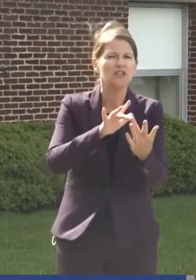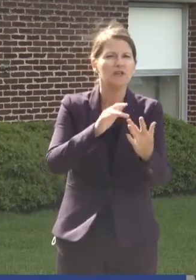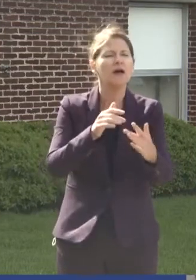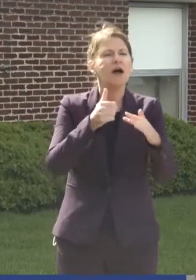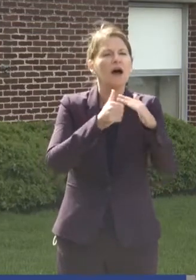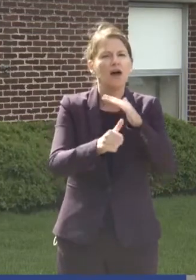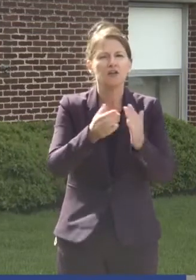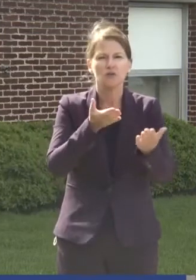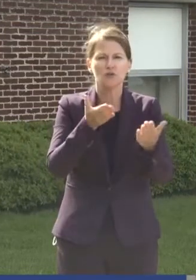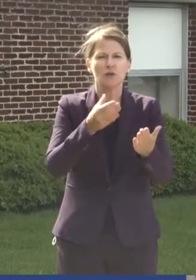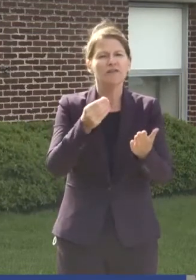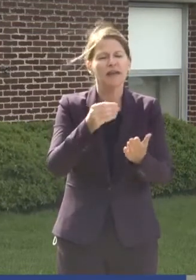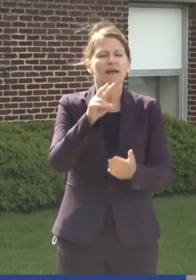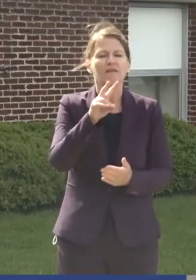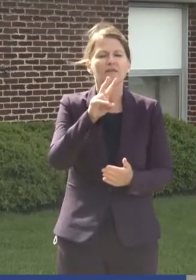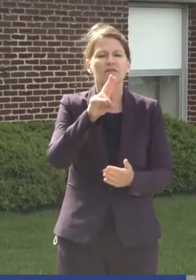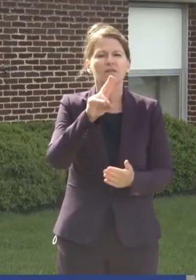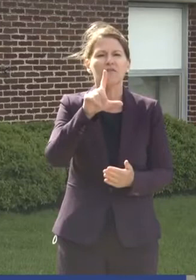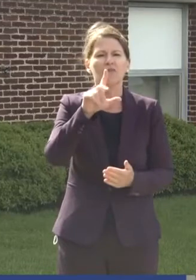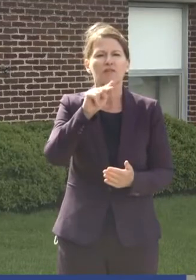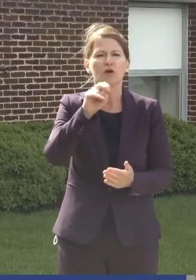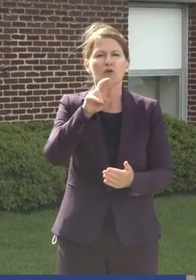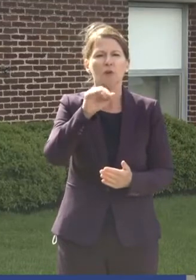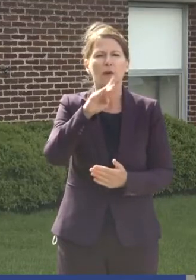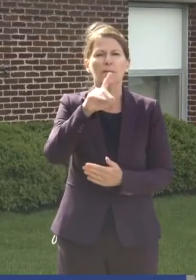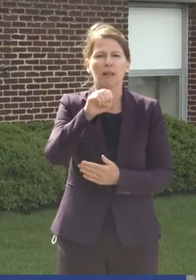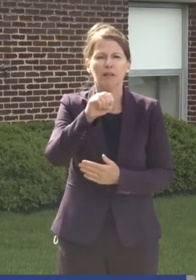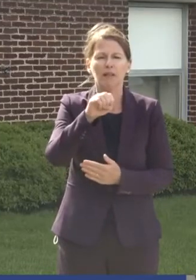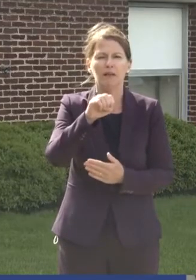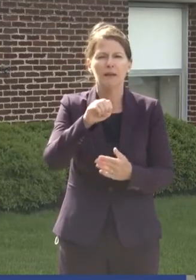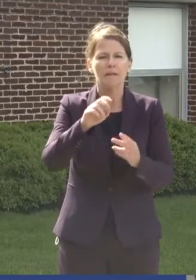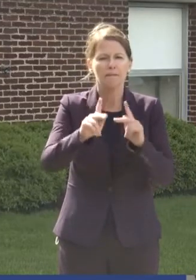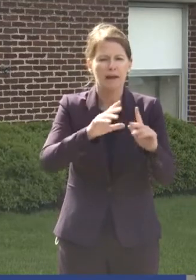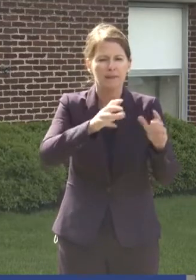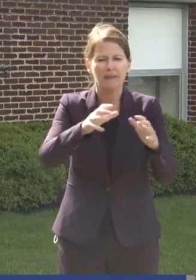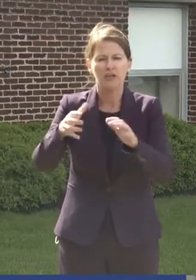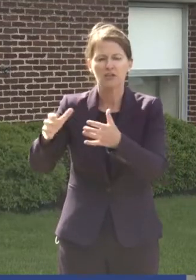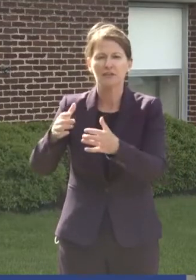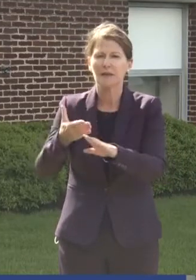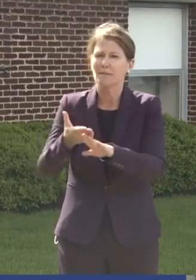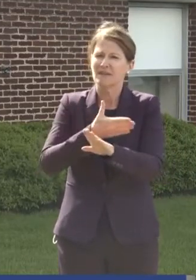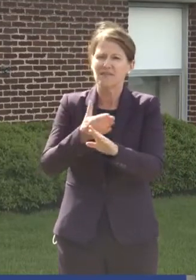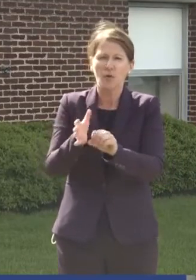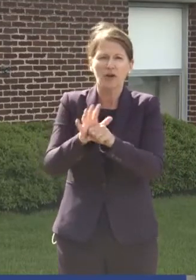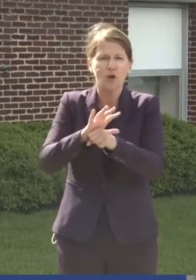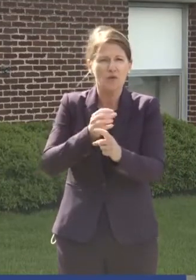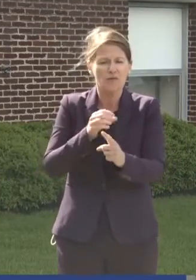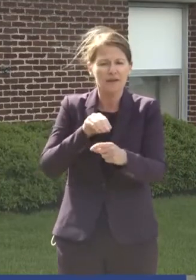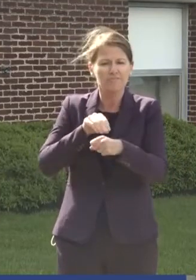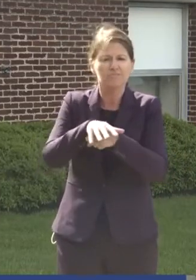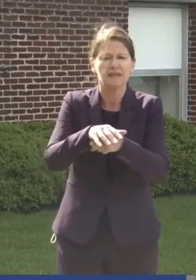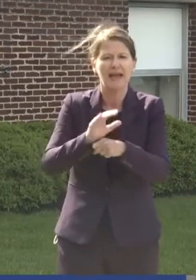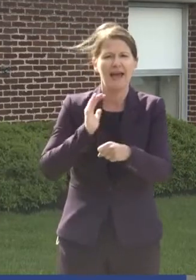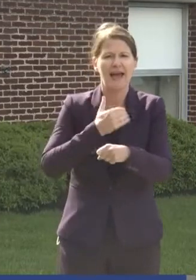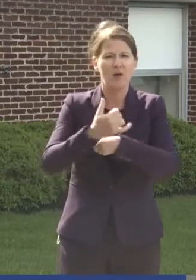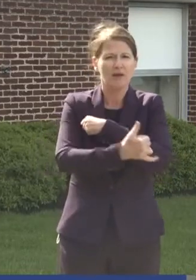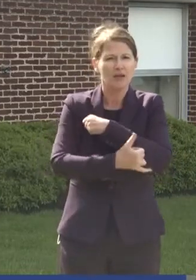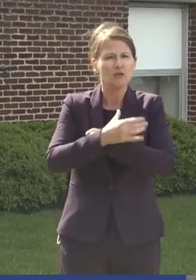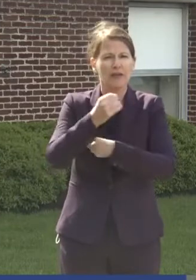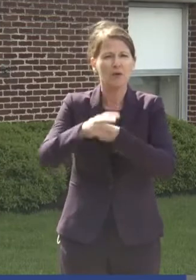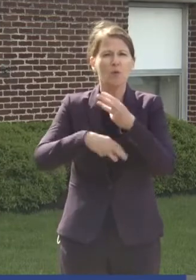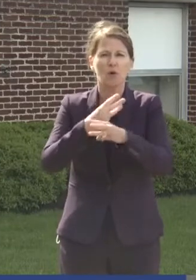and vulnerable populations. Even before COVID hit our nation and our world, we knew